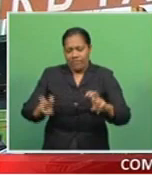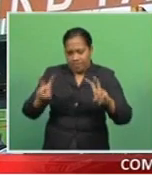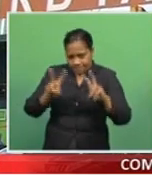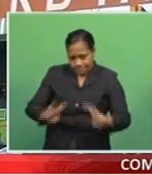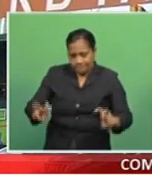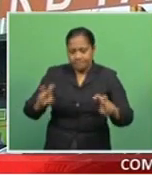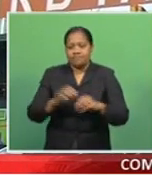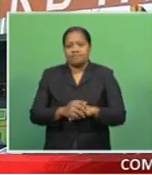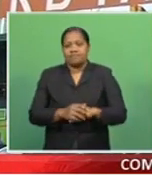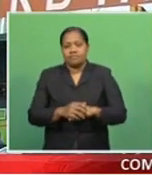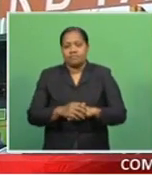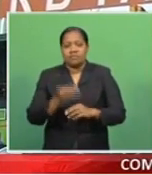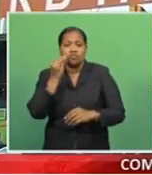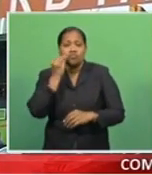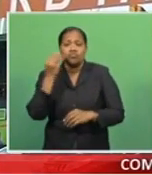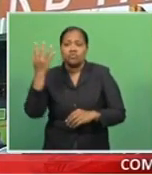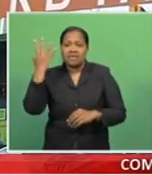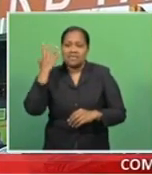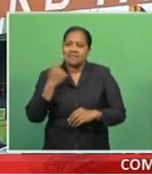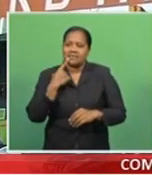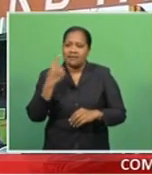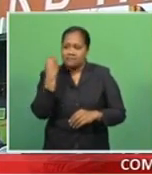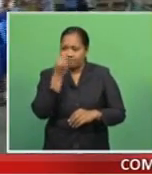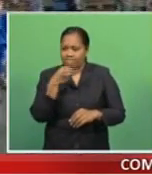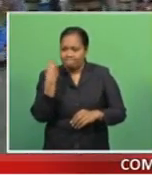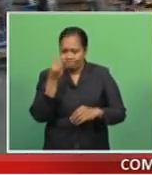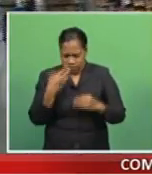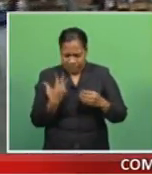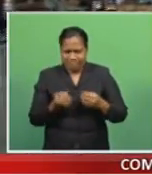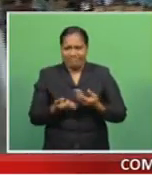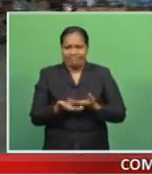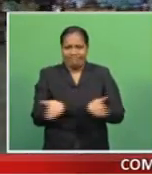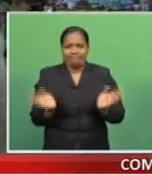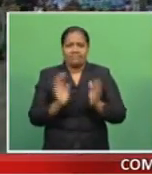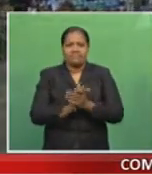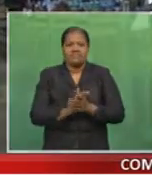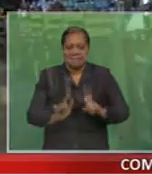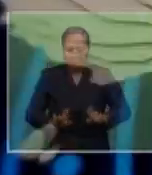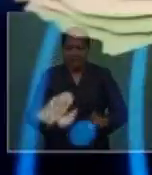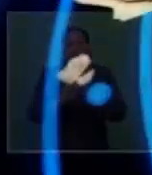And supermarket chain says food supply is stable. Stay with us.